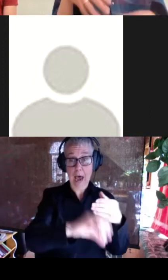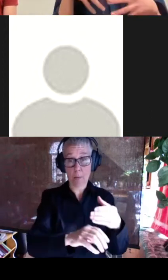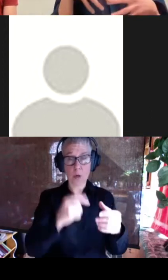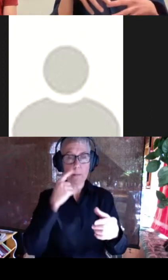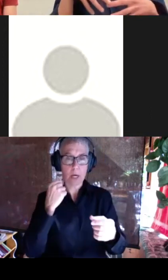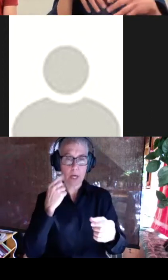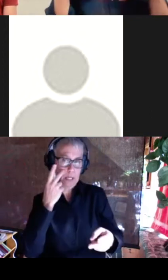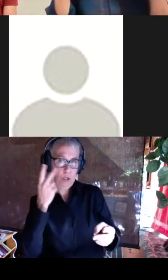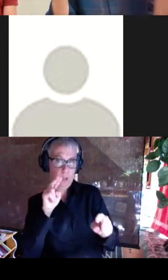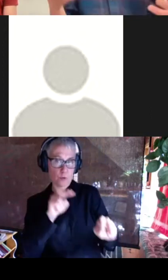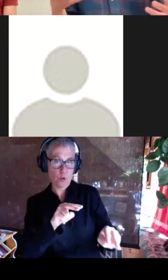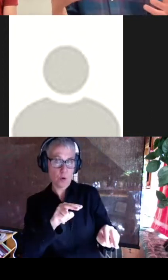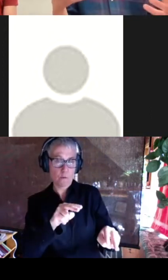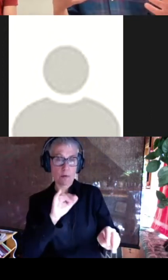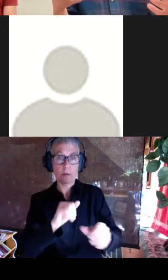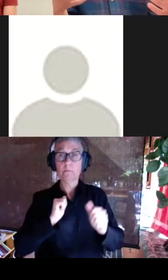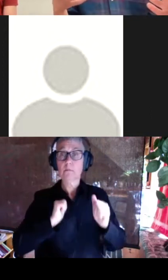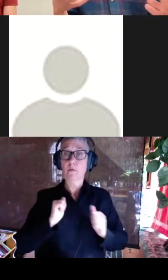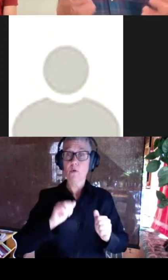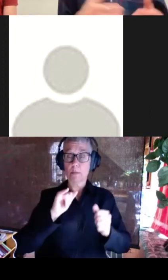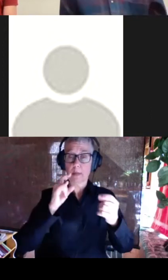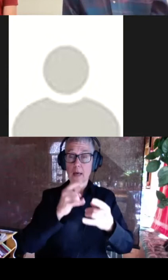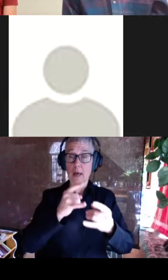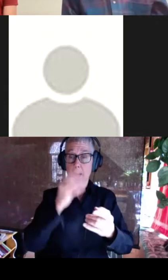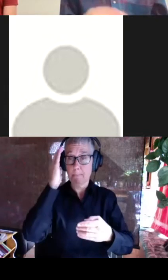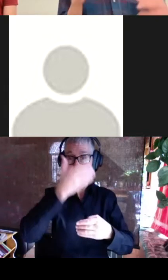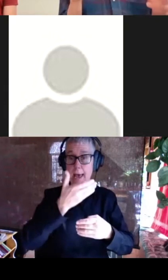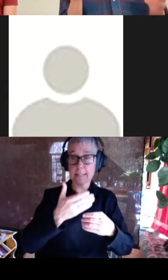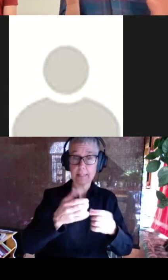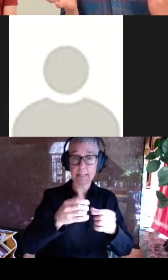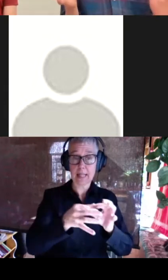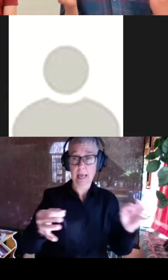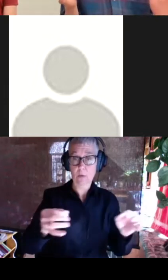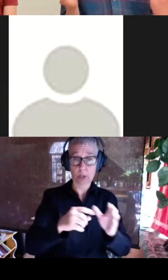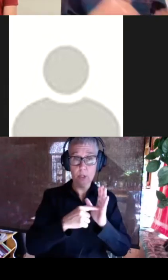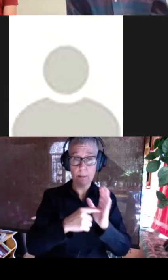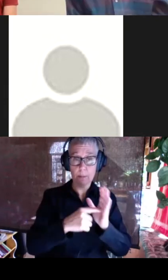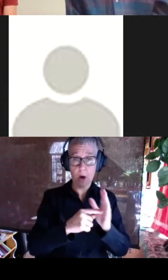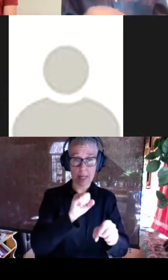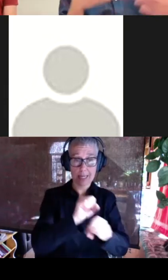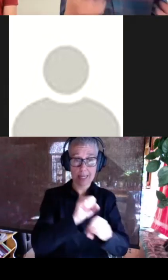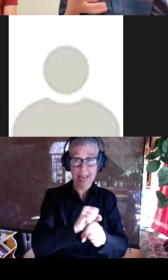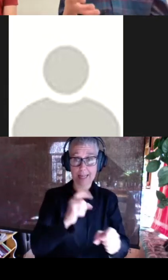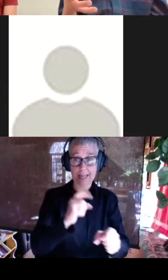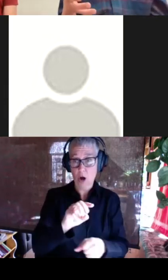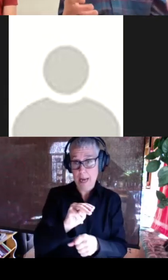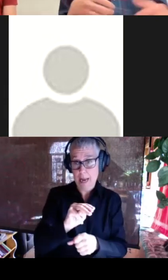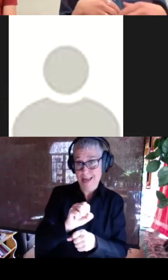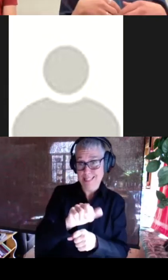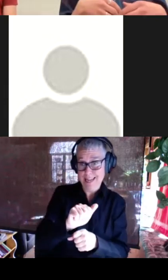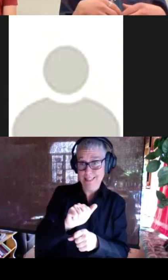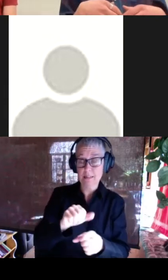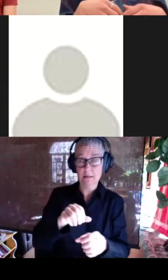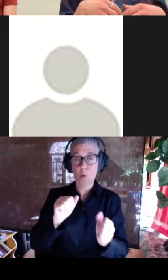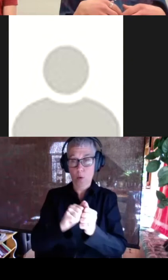performing the masked language modeling tasks on MSAs and the input actually encouraged these networks